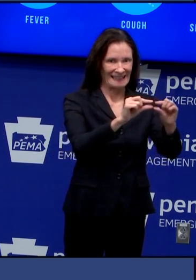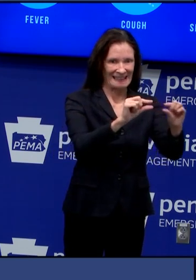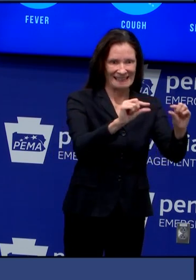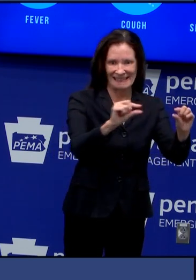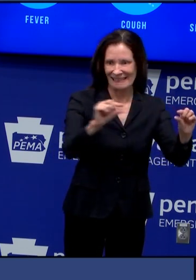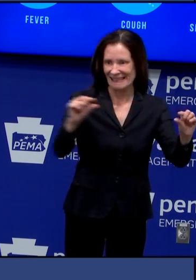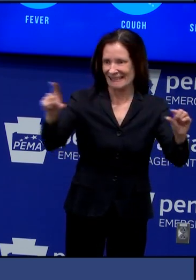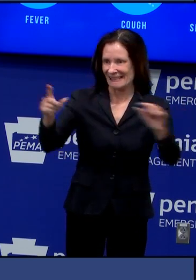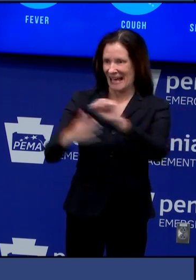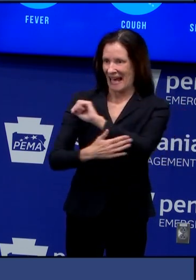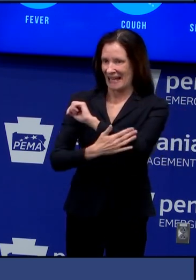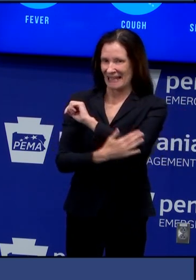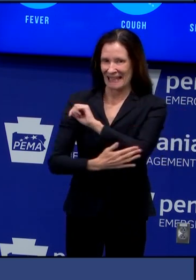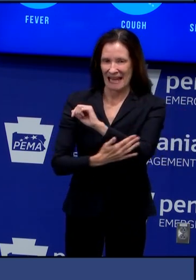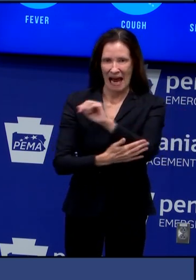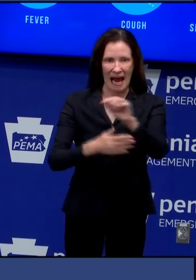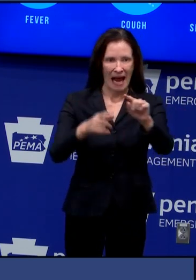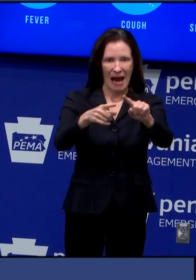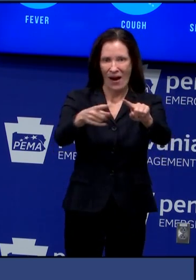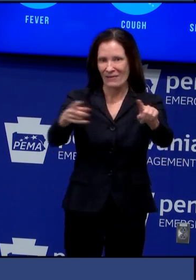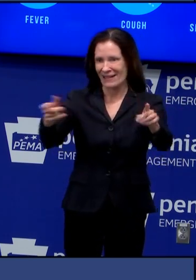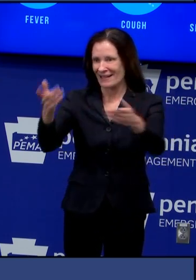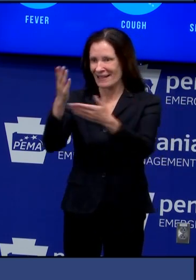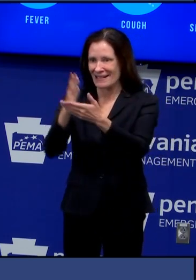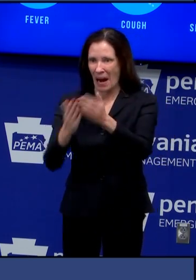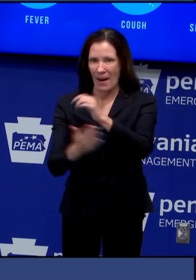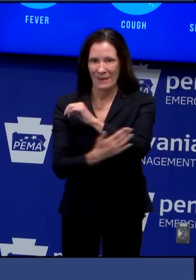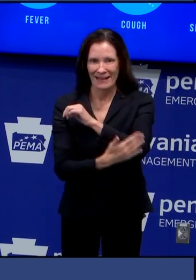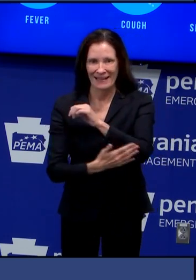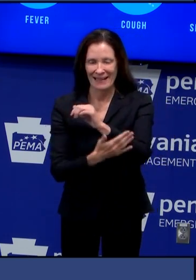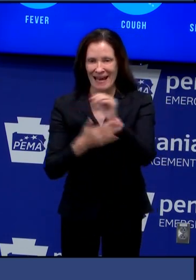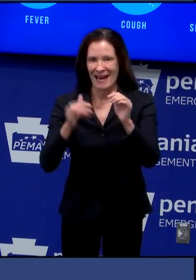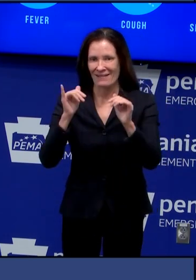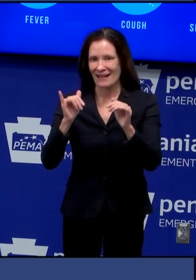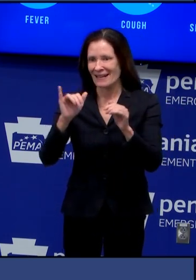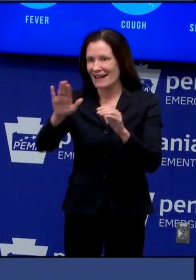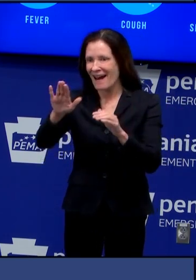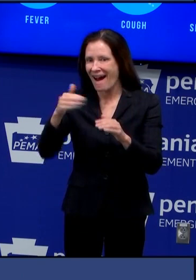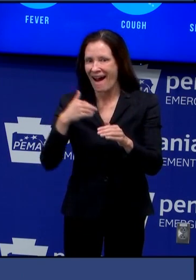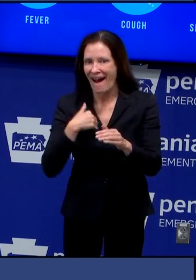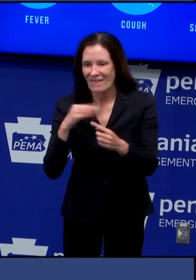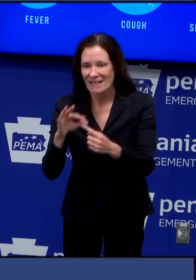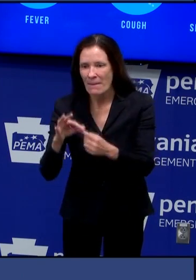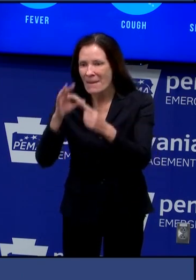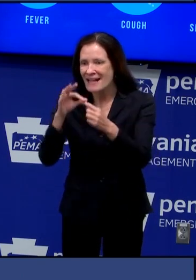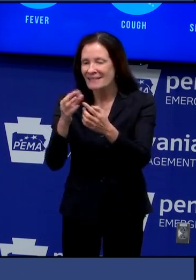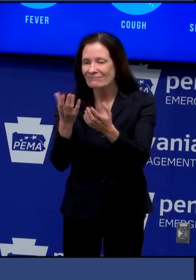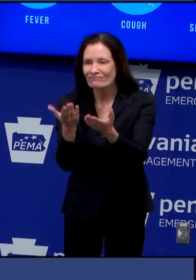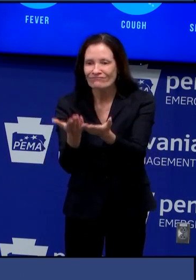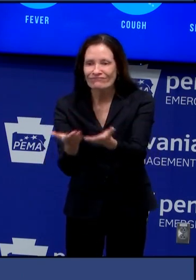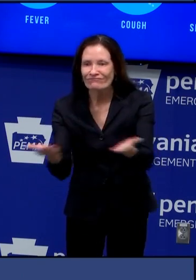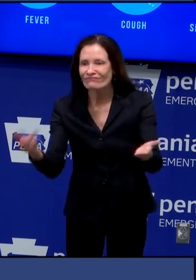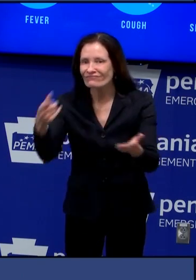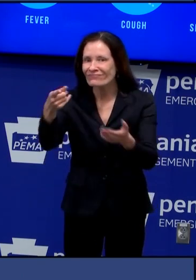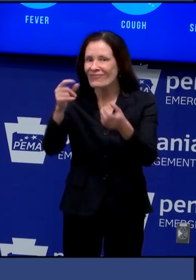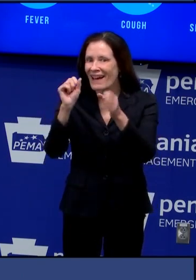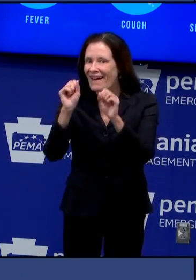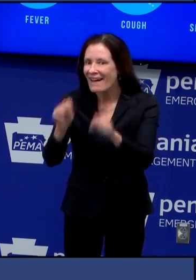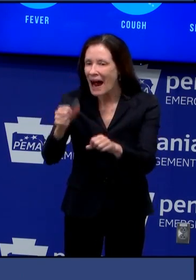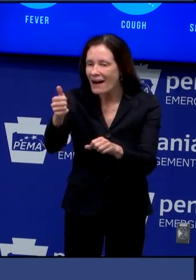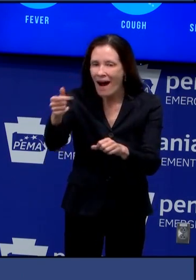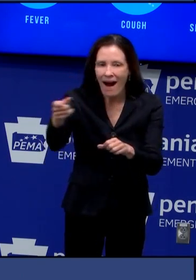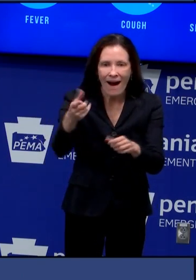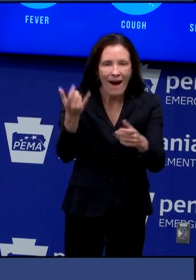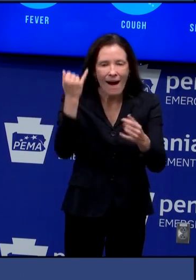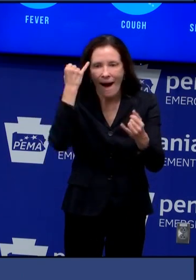so that they can decide some counties have bought special equipment that can help actually open the ballots separate all